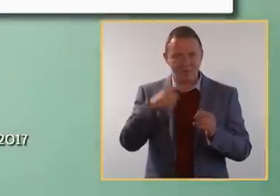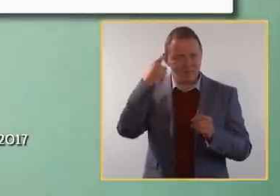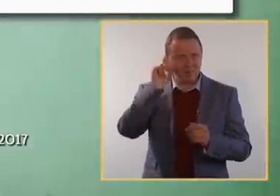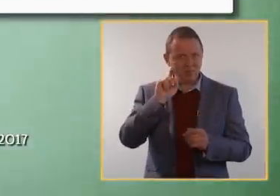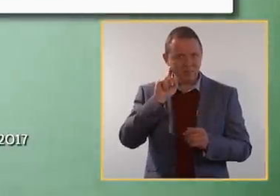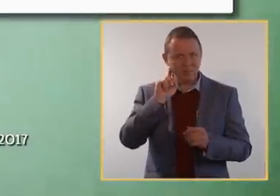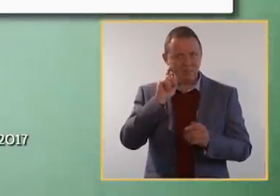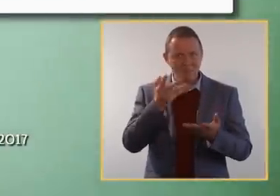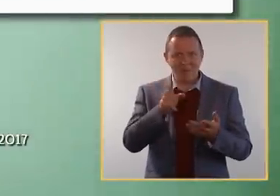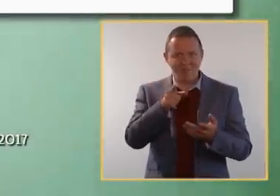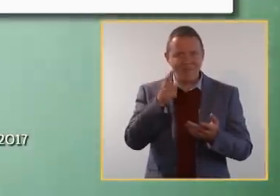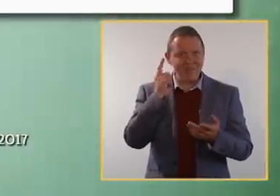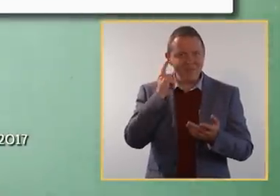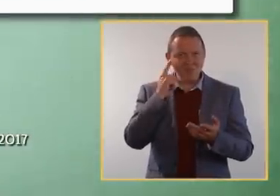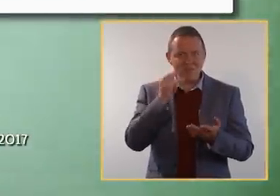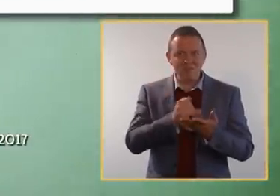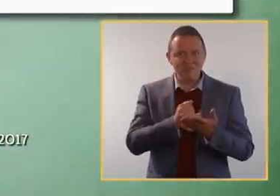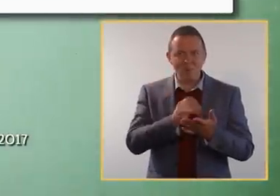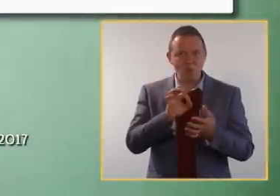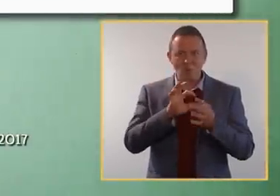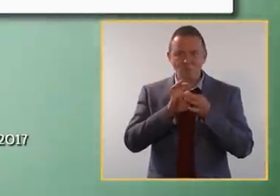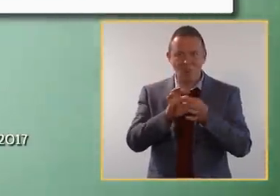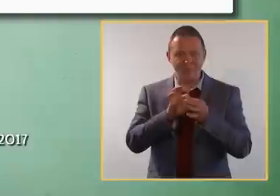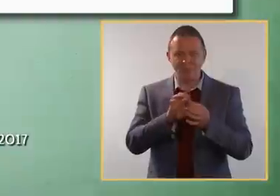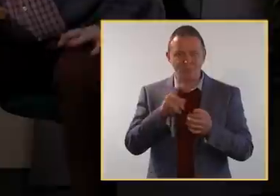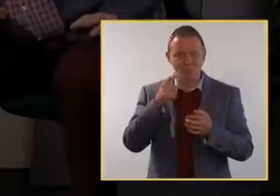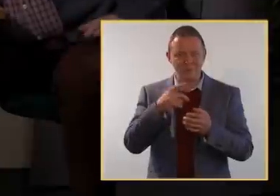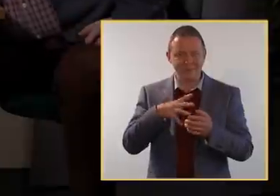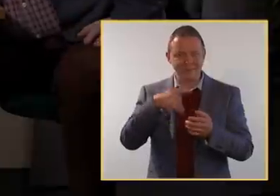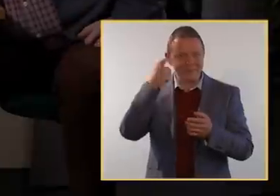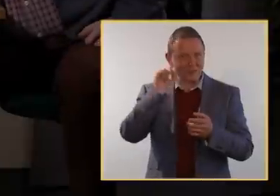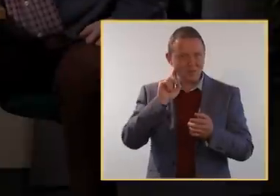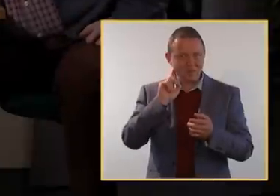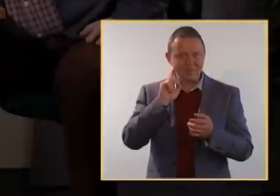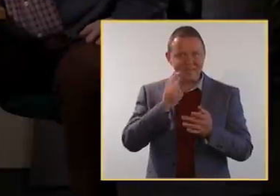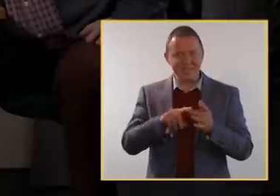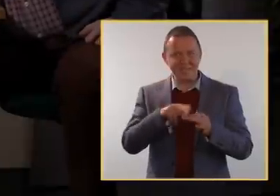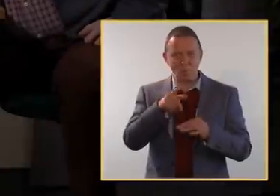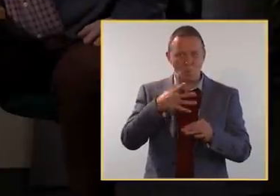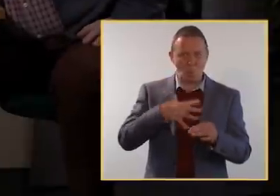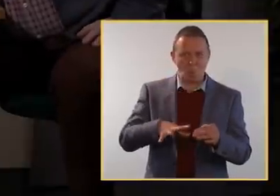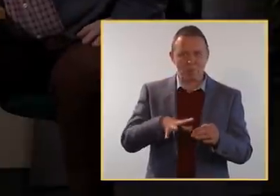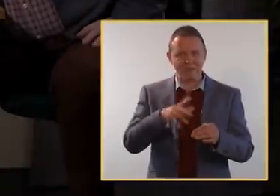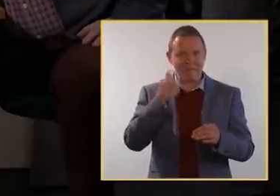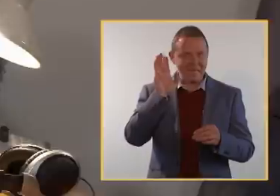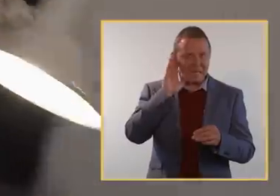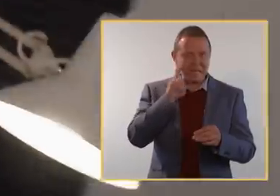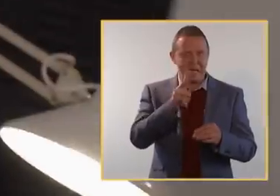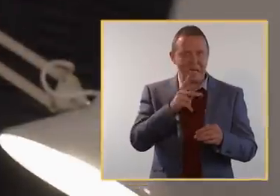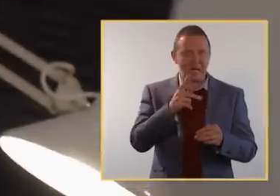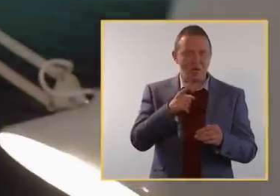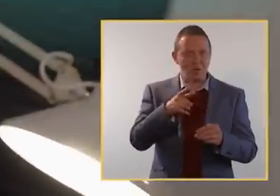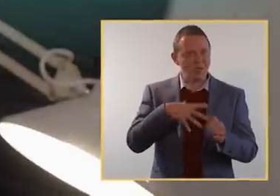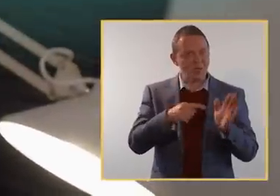aids when the nature of her hearing loss didn't warrant the use of hearing aids at all. Look, if you ever want to hear again, I'm afraid the only option for you is